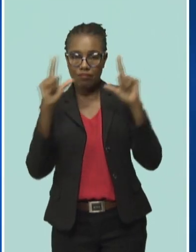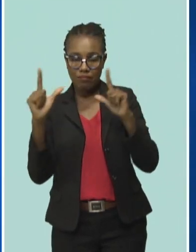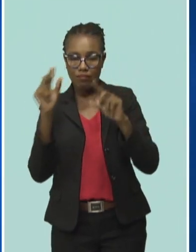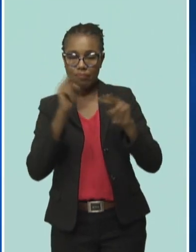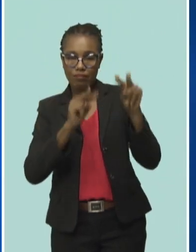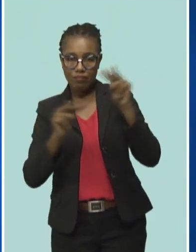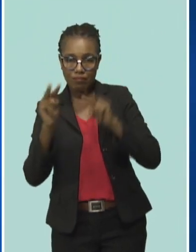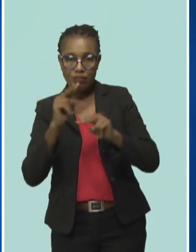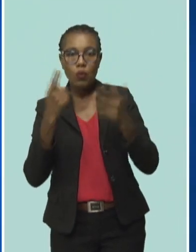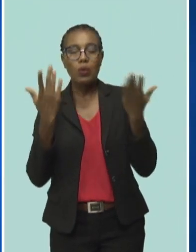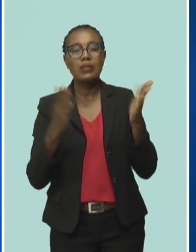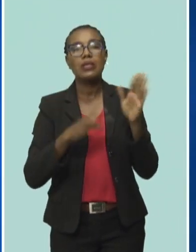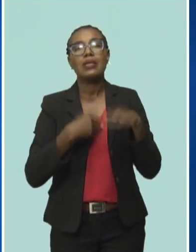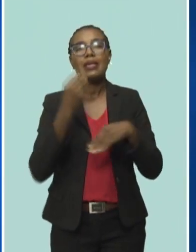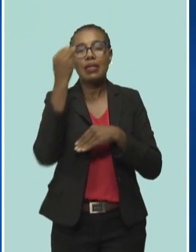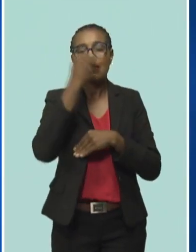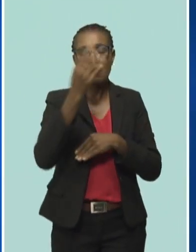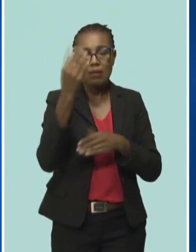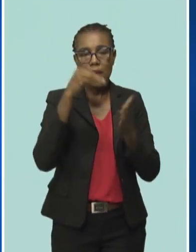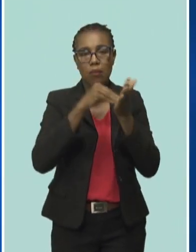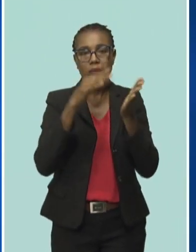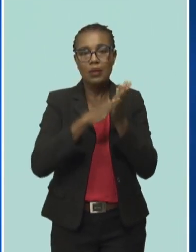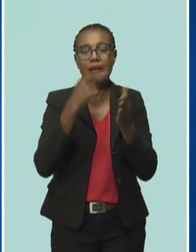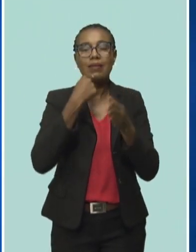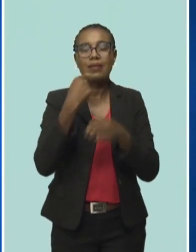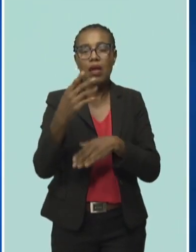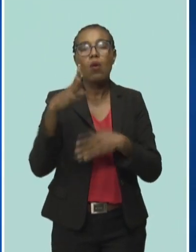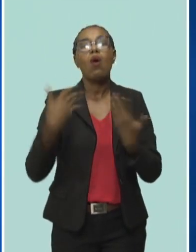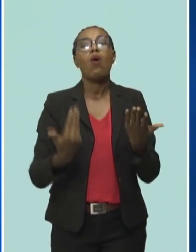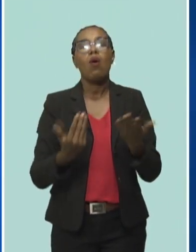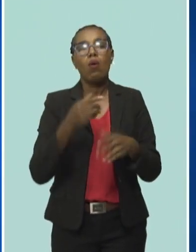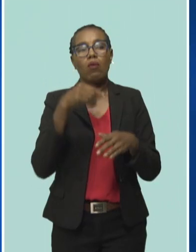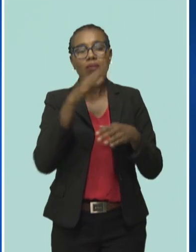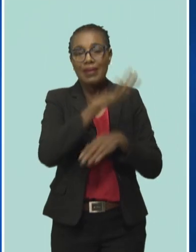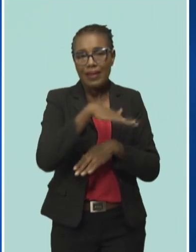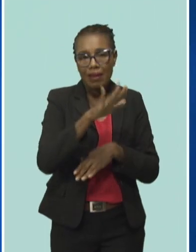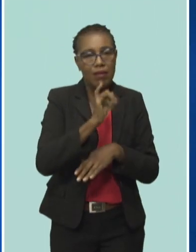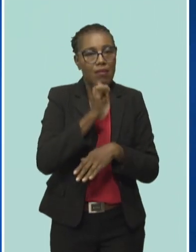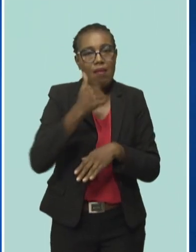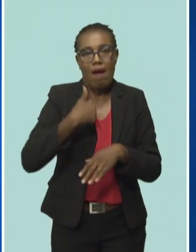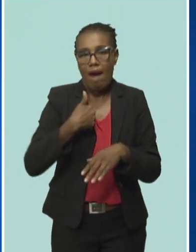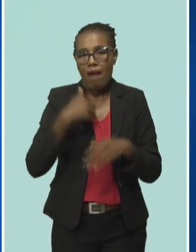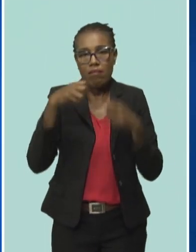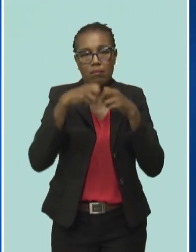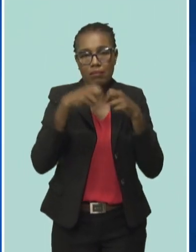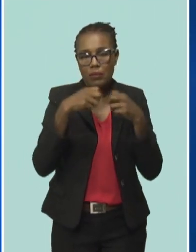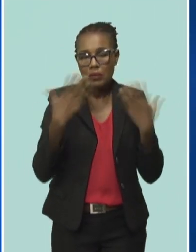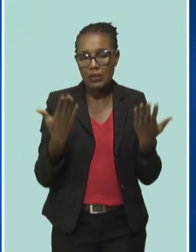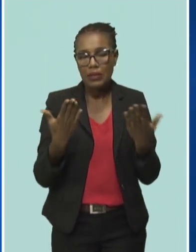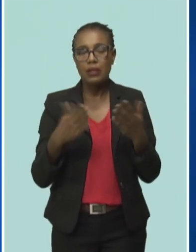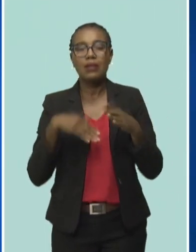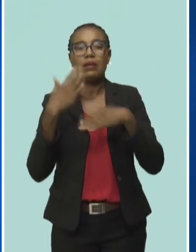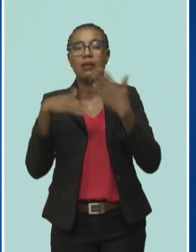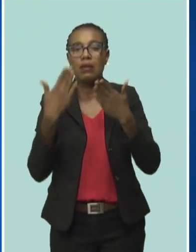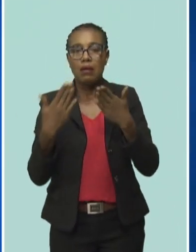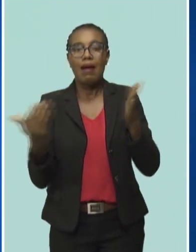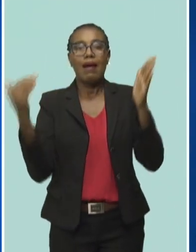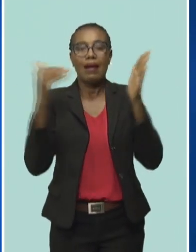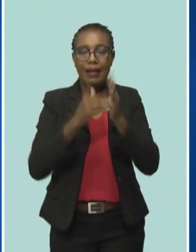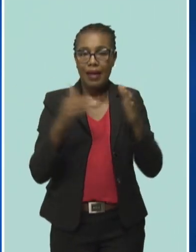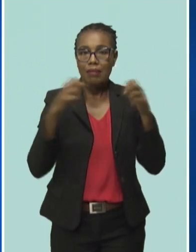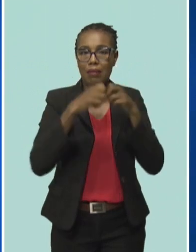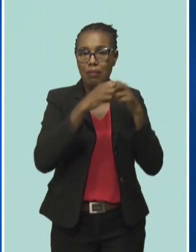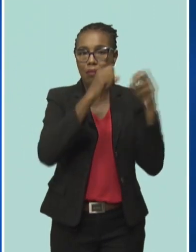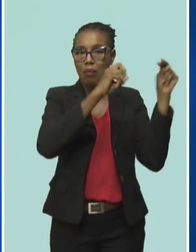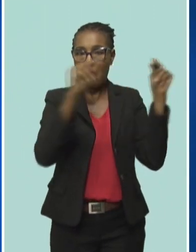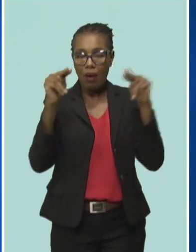put the updates there for you, let you know what are the areas still without power and what time they would be expected to be on again. It's good to know that the Barbados and